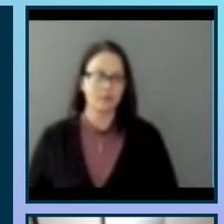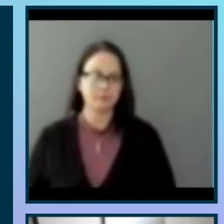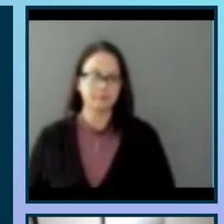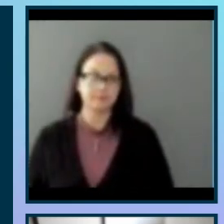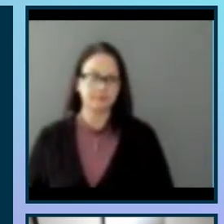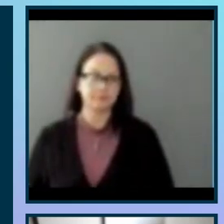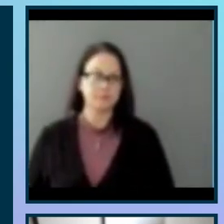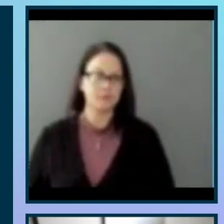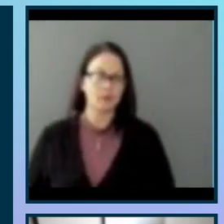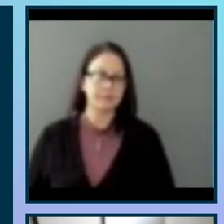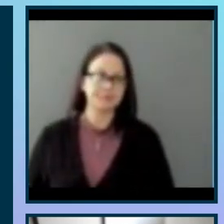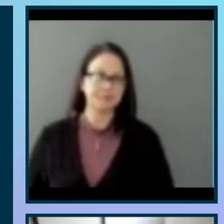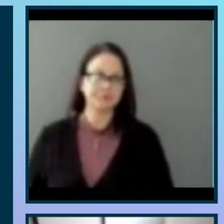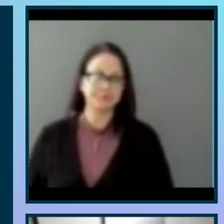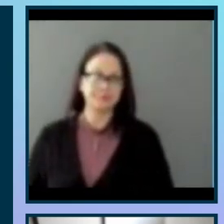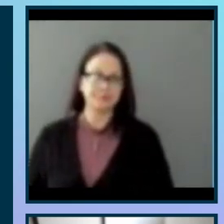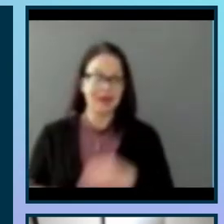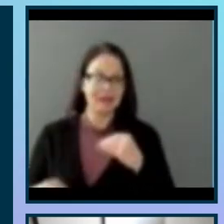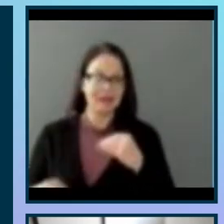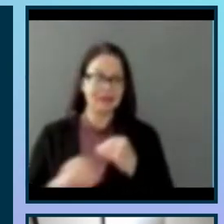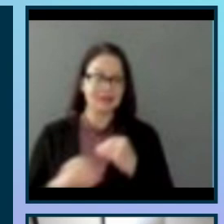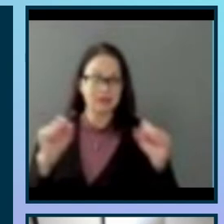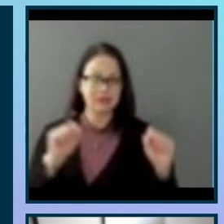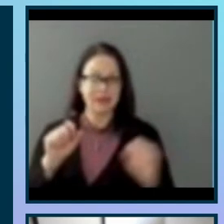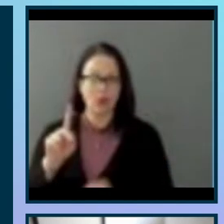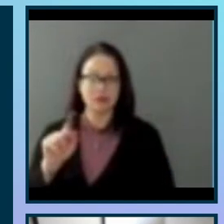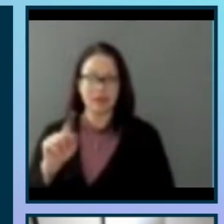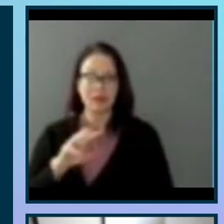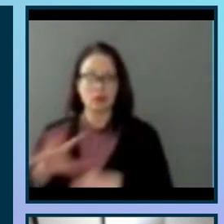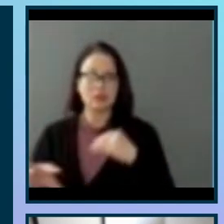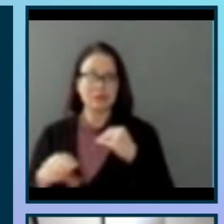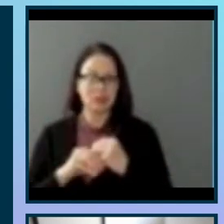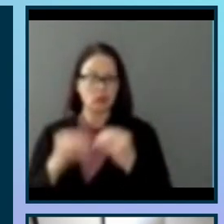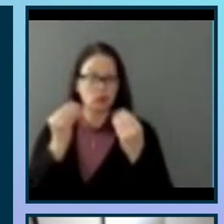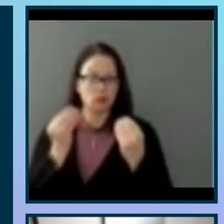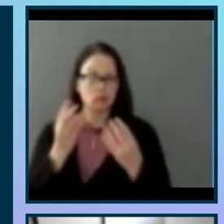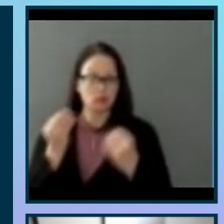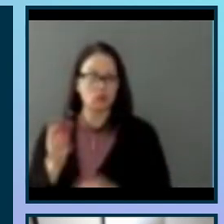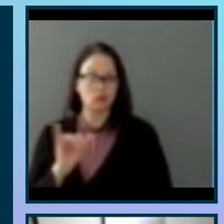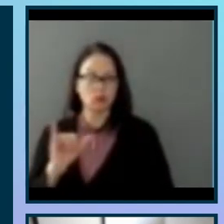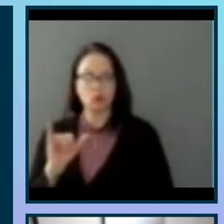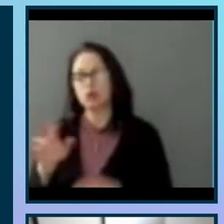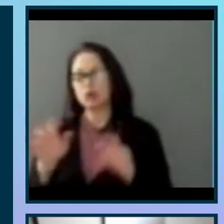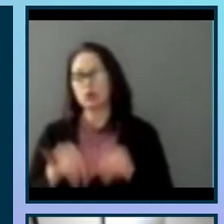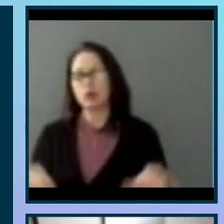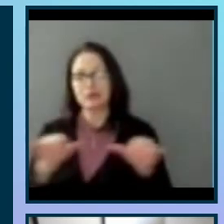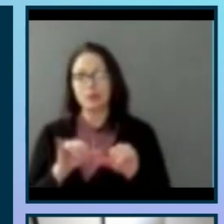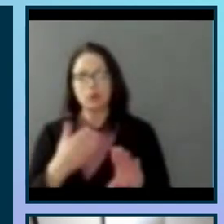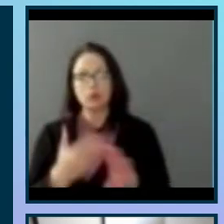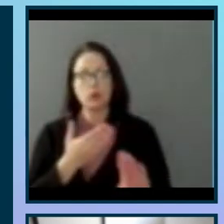In addition to the sound data, there is additional information. So similar to the the previous